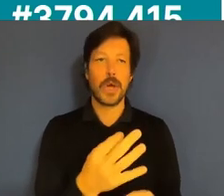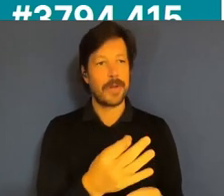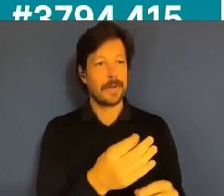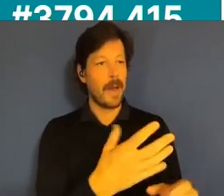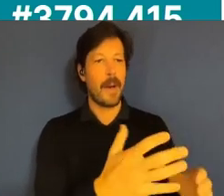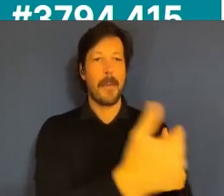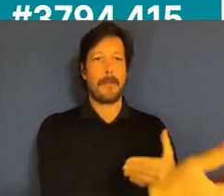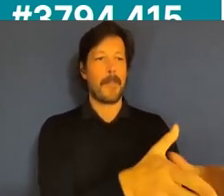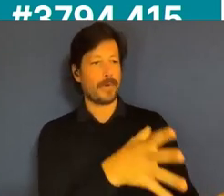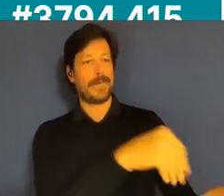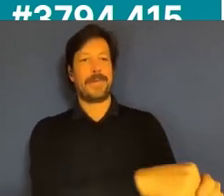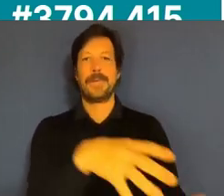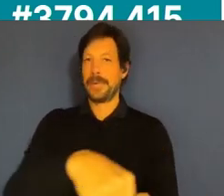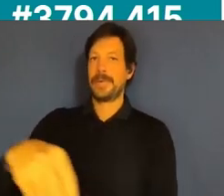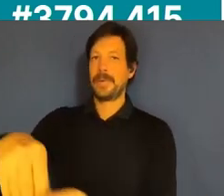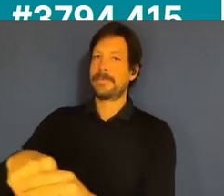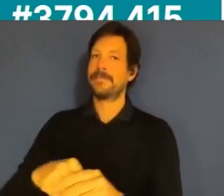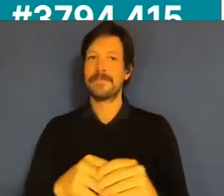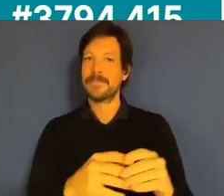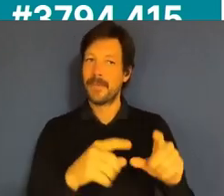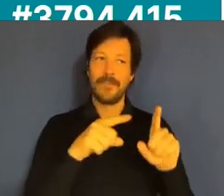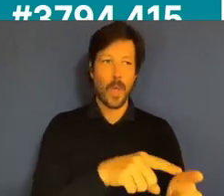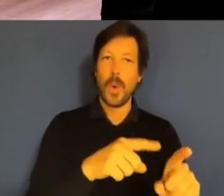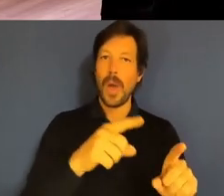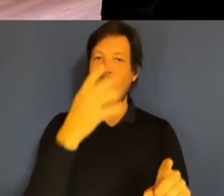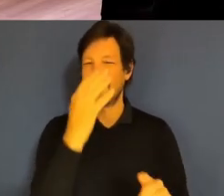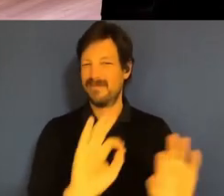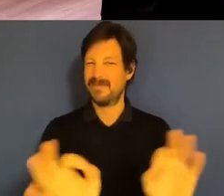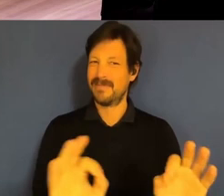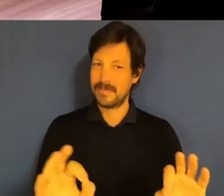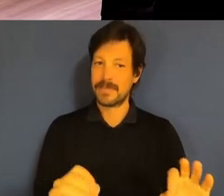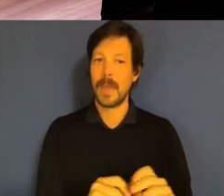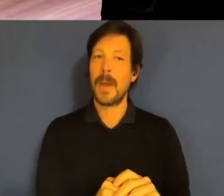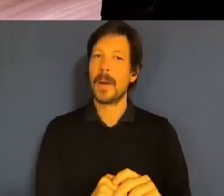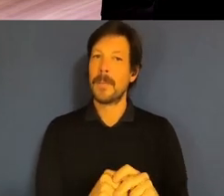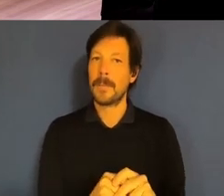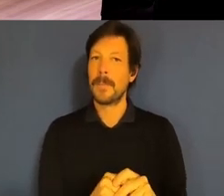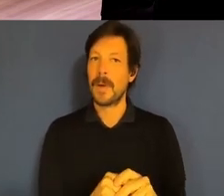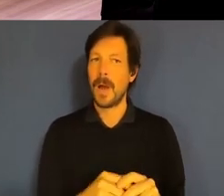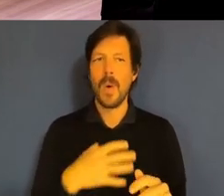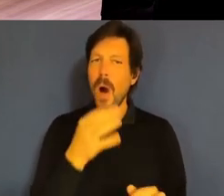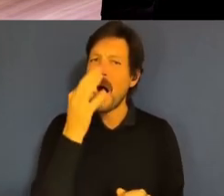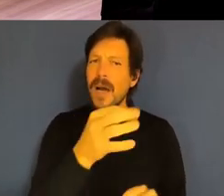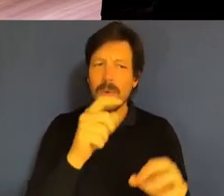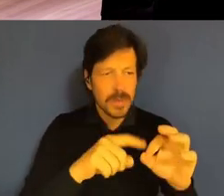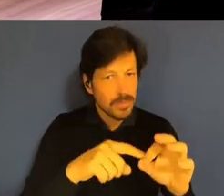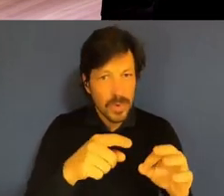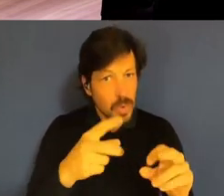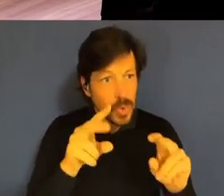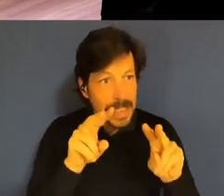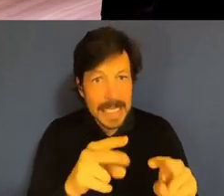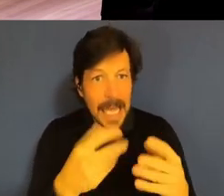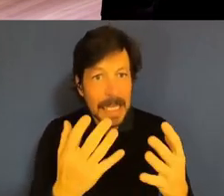boxes based on age or any other kind of segment. But do you see in the work that you do differences, genuine differences in